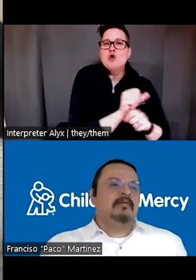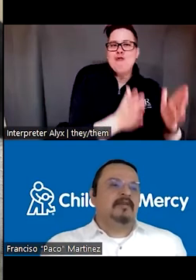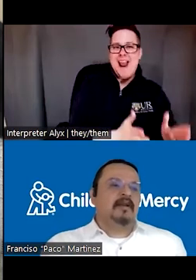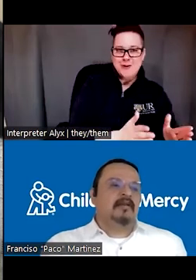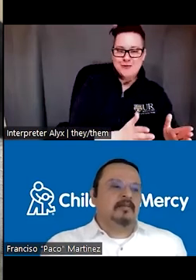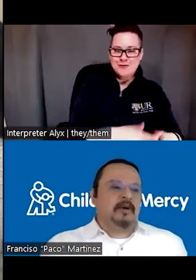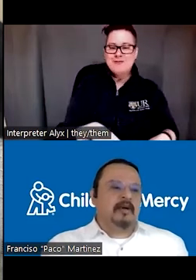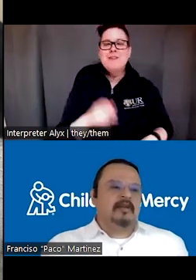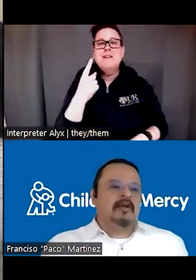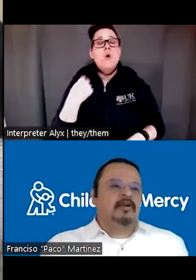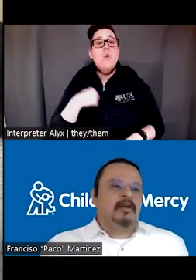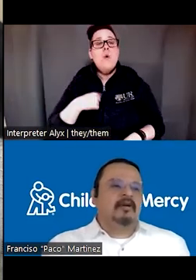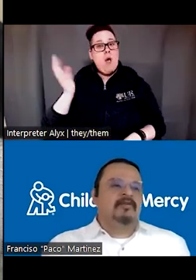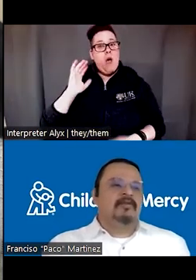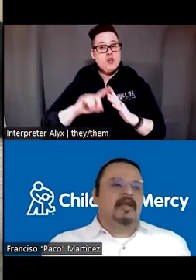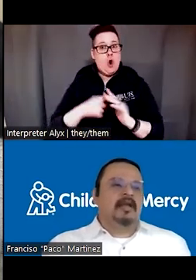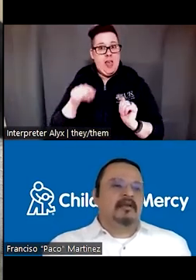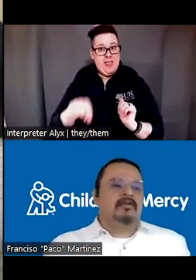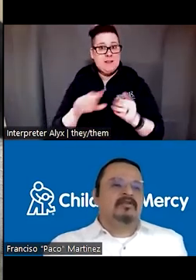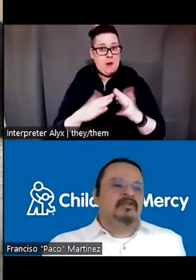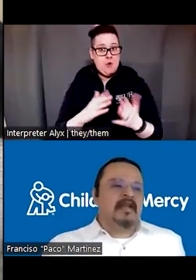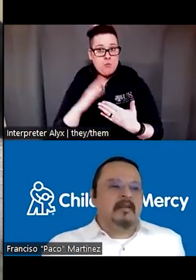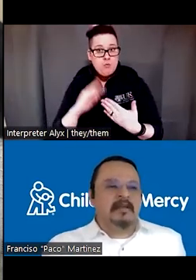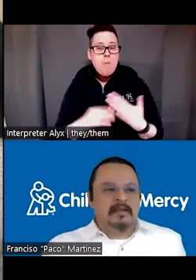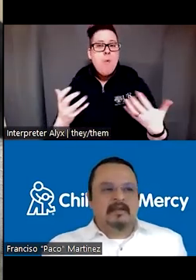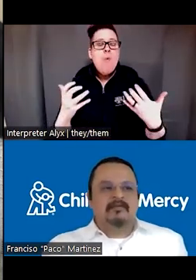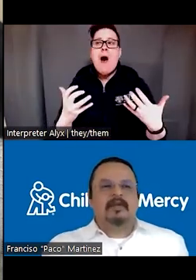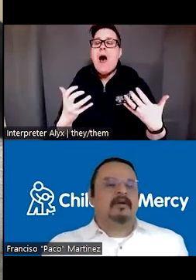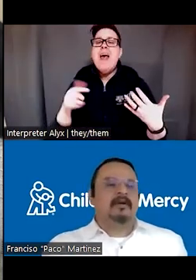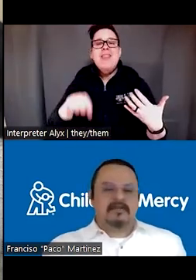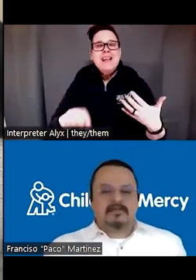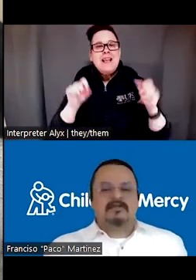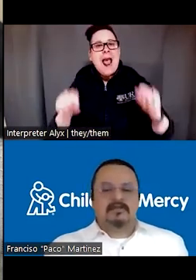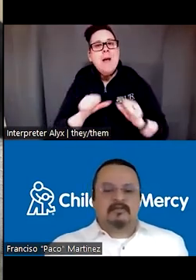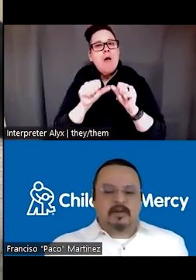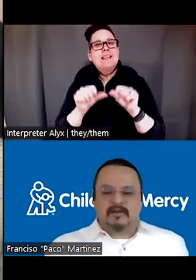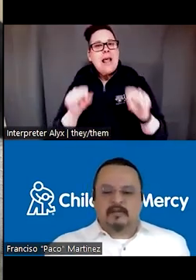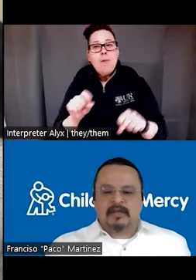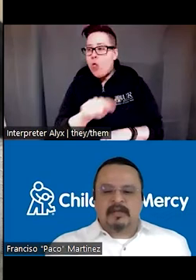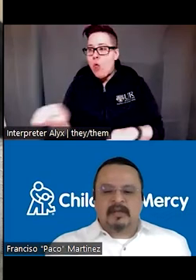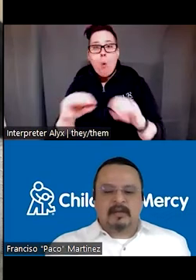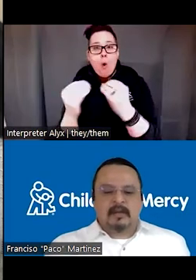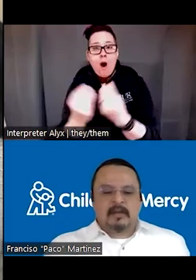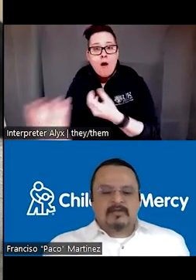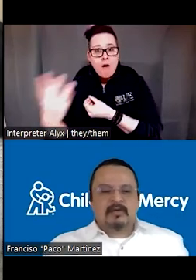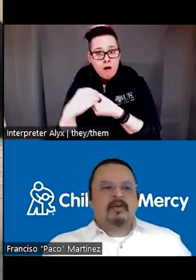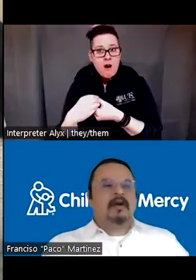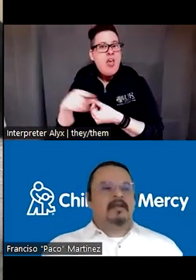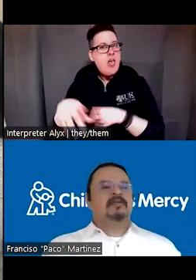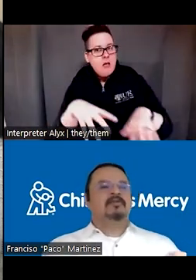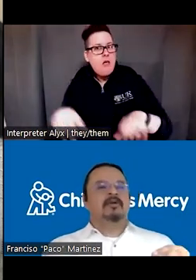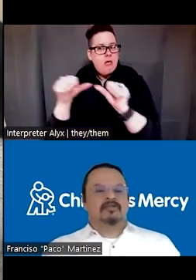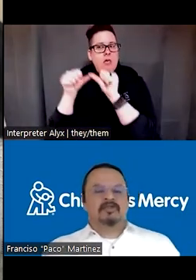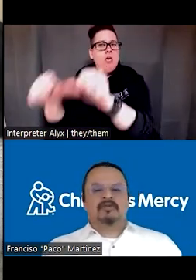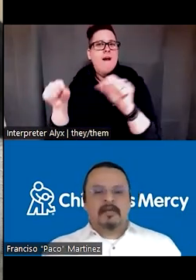wanted when we started this program in the community was to create also sustainability for the organizations that would participate in it. So we